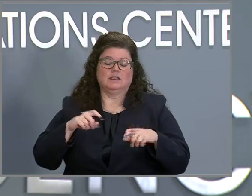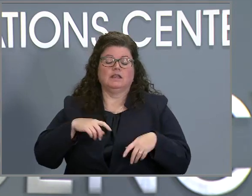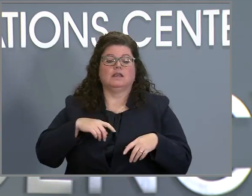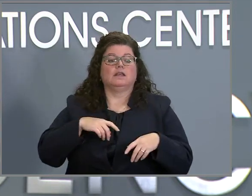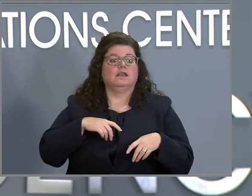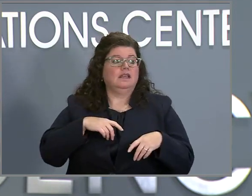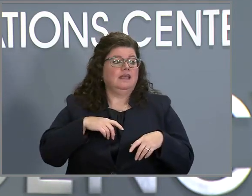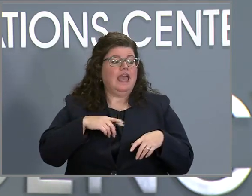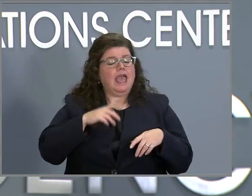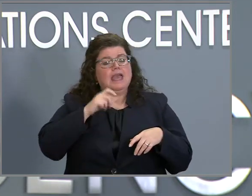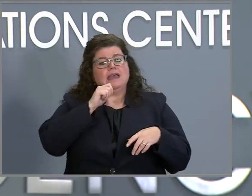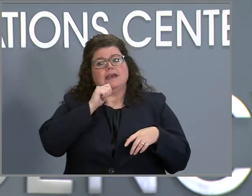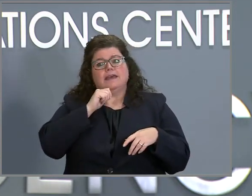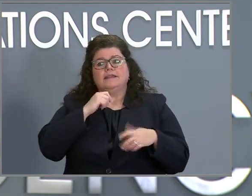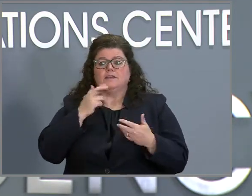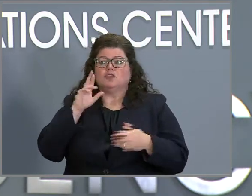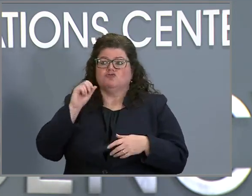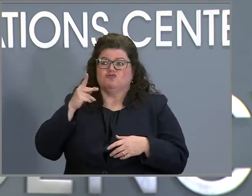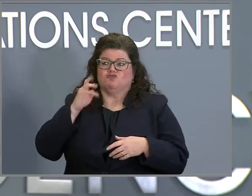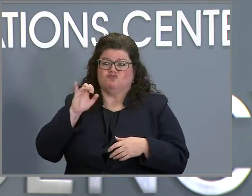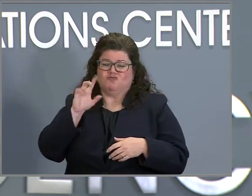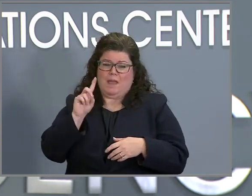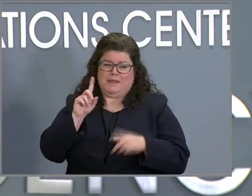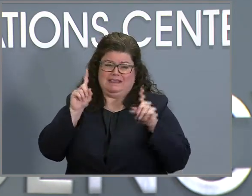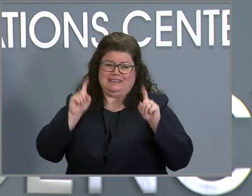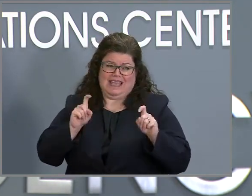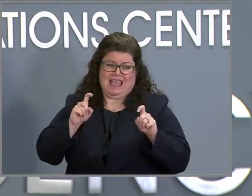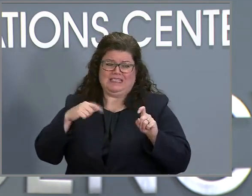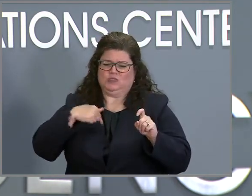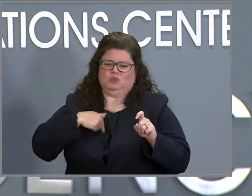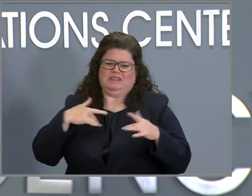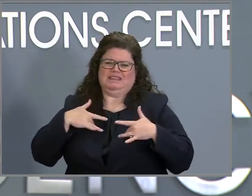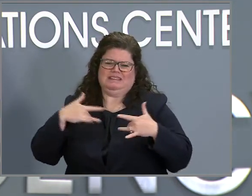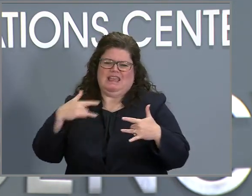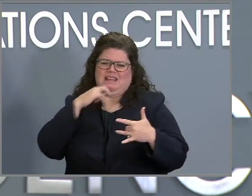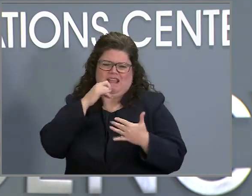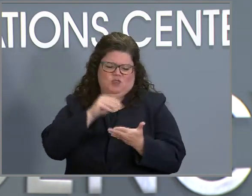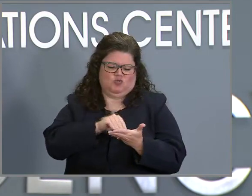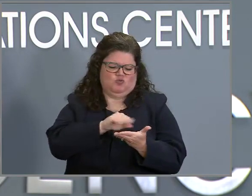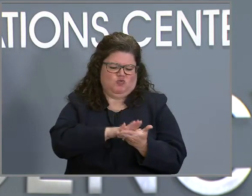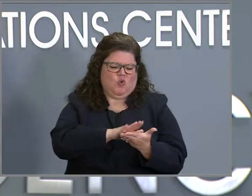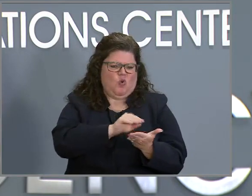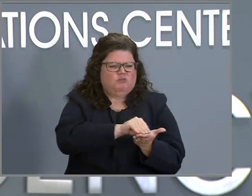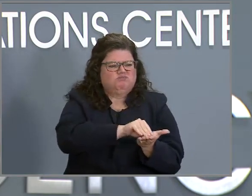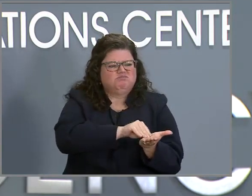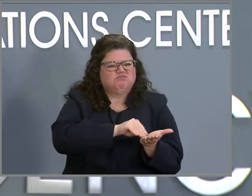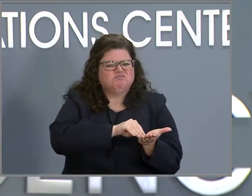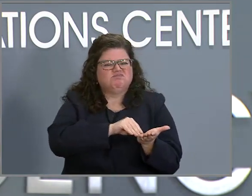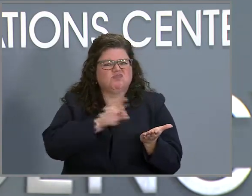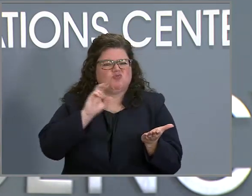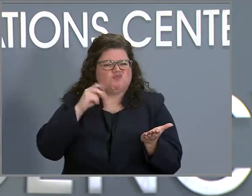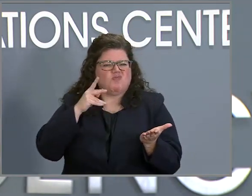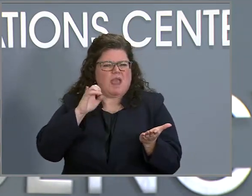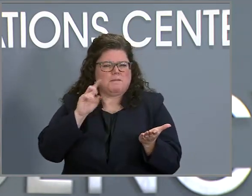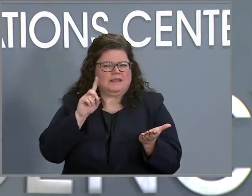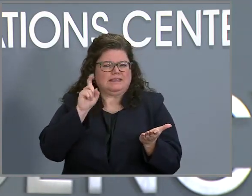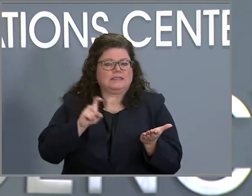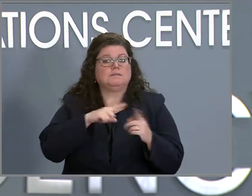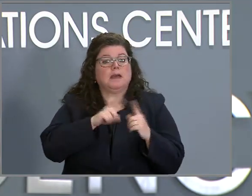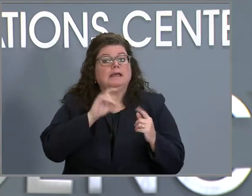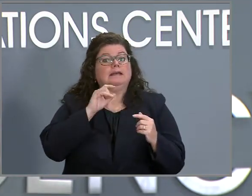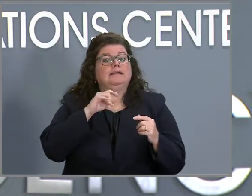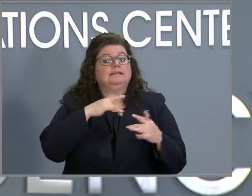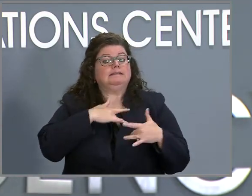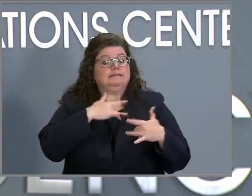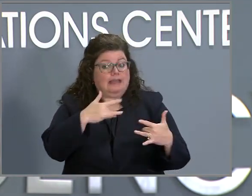rat and that that's not something that generally the state would record people who get a positive on a rapid test would then go to get a